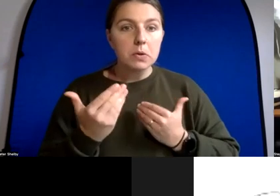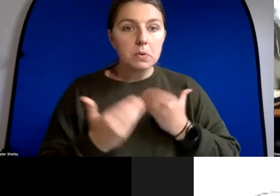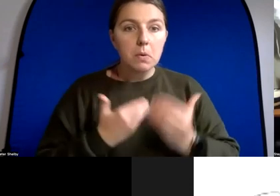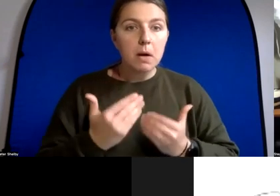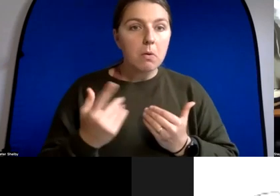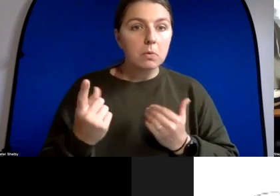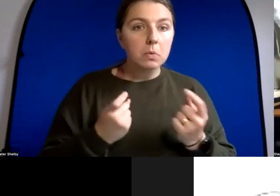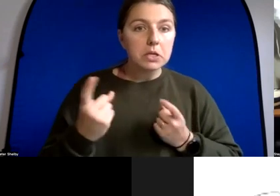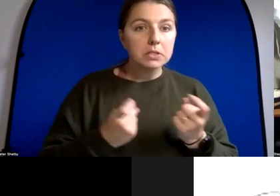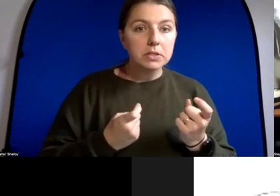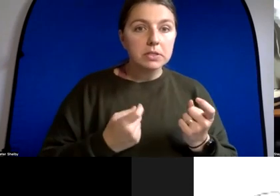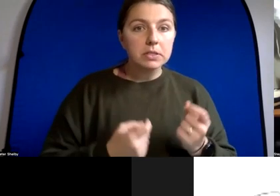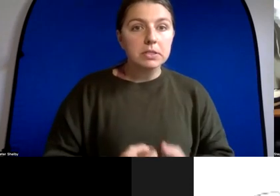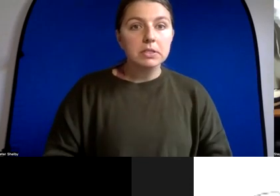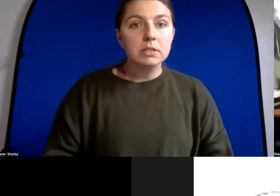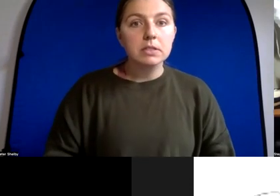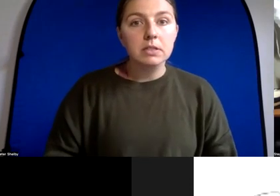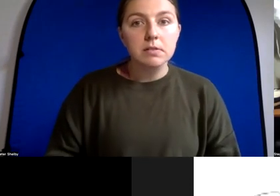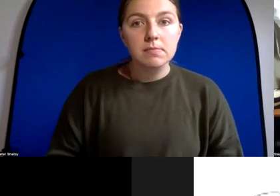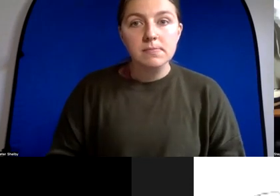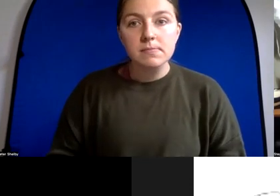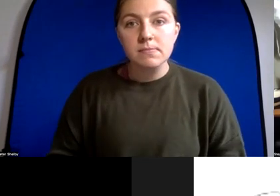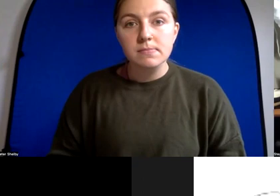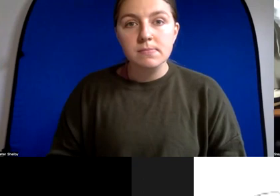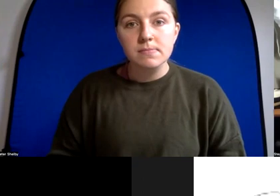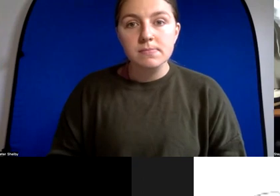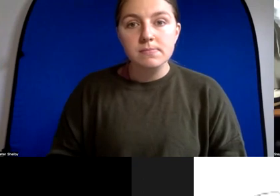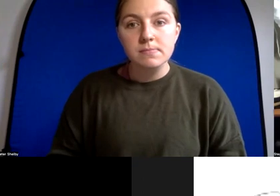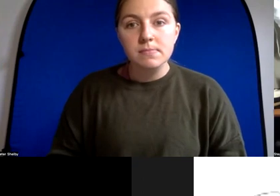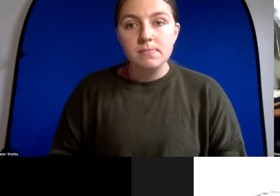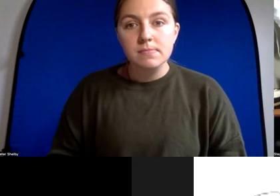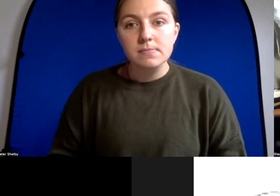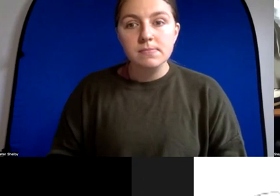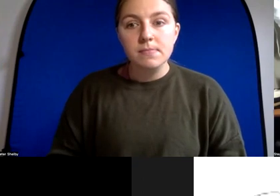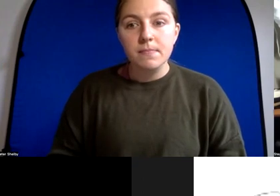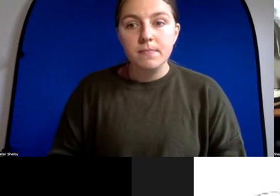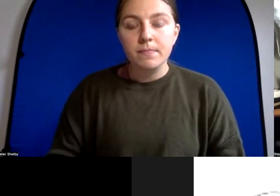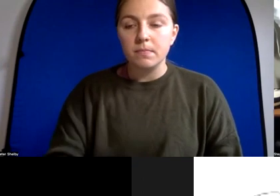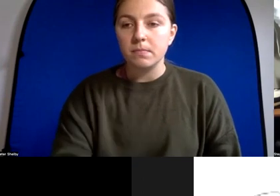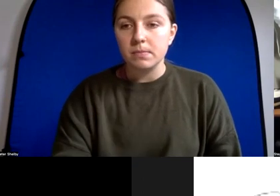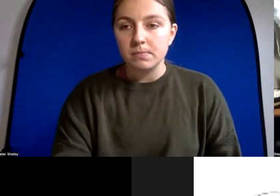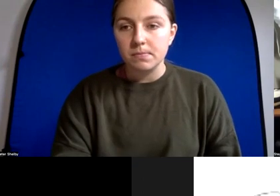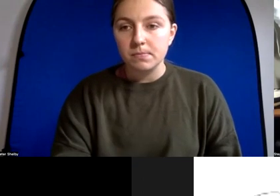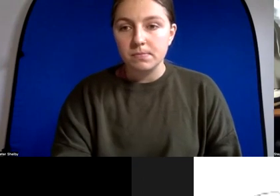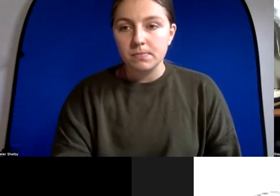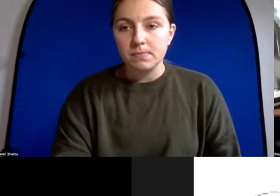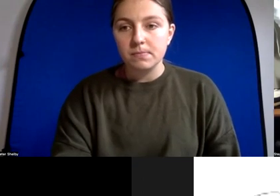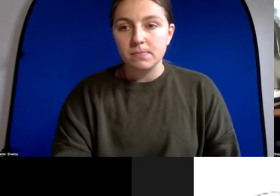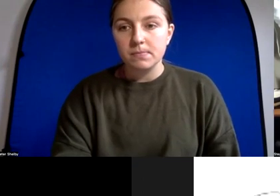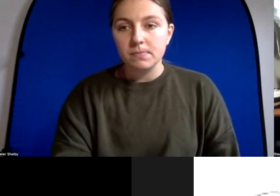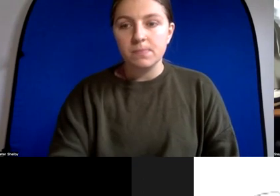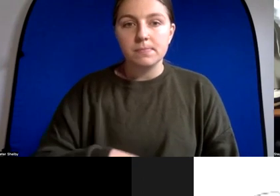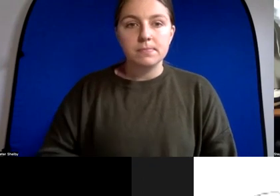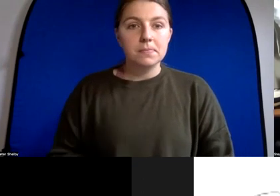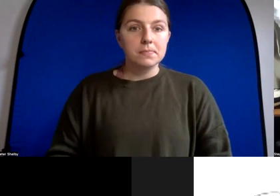okay um so it mightn't hurt to start by scrolling back and have you a bit some of those uh stephen's been getting some of those um morals and ethics for